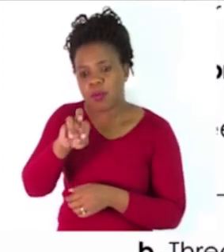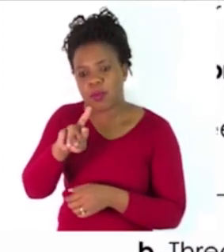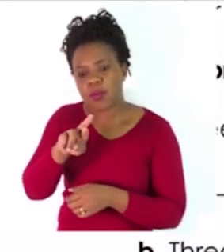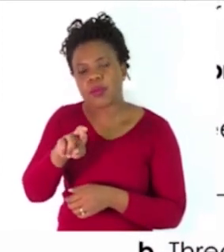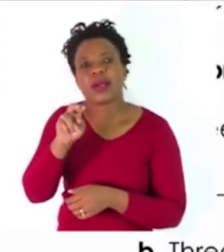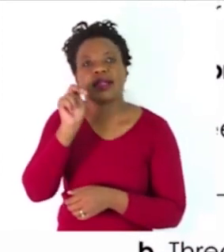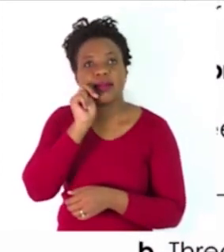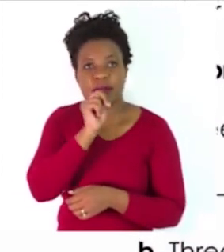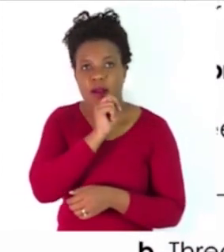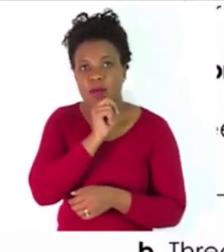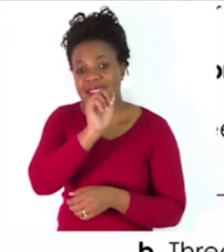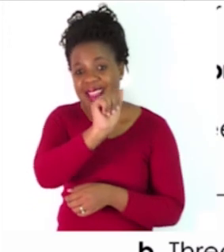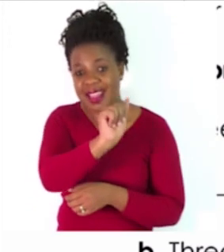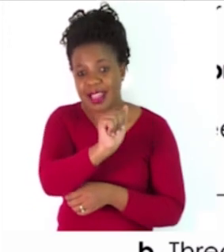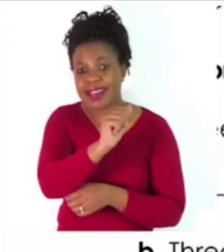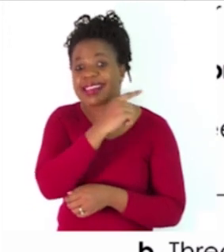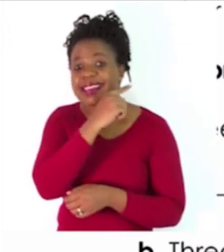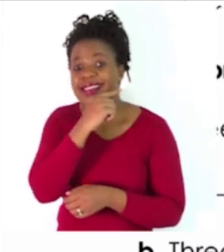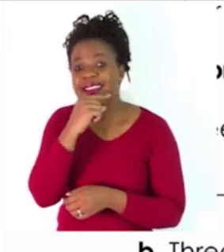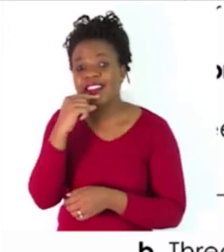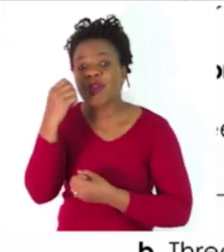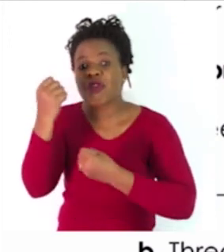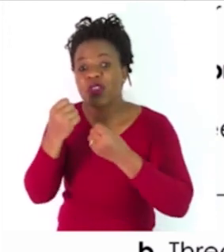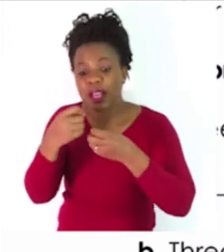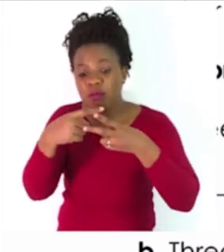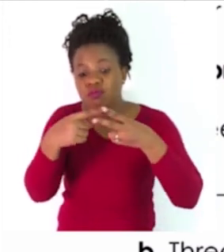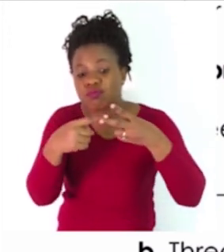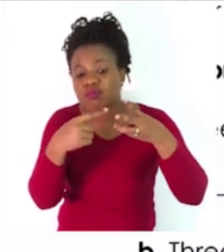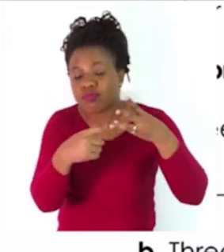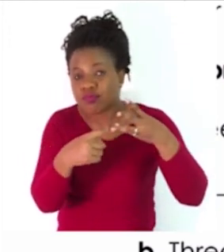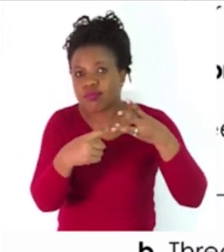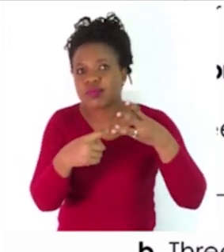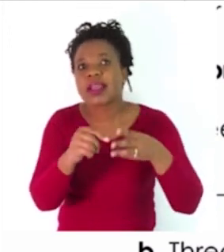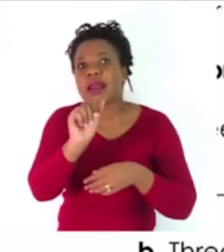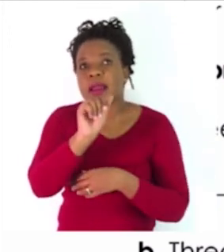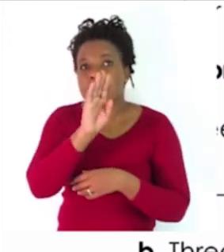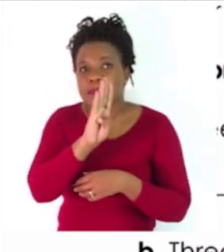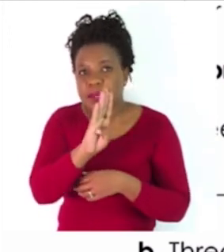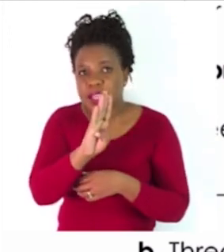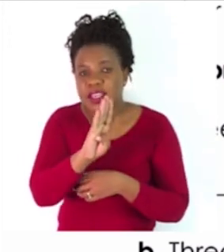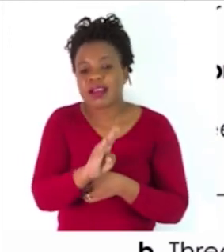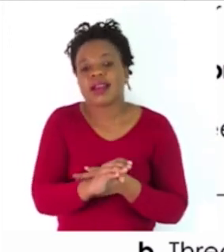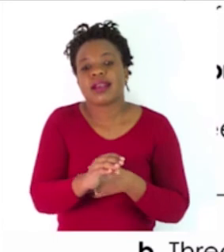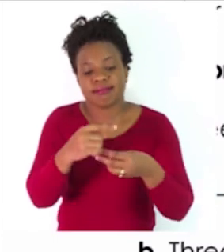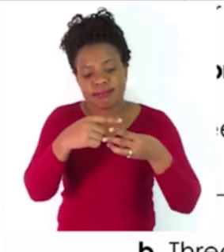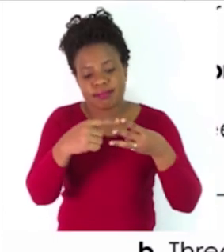Three makes or brands of cars. Three Namibian towns.